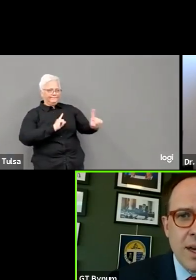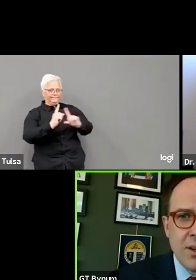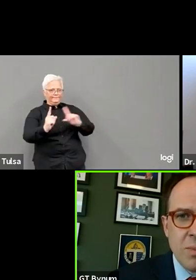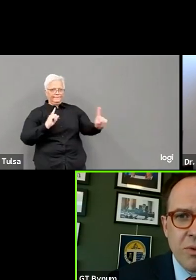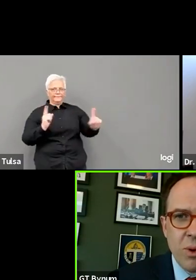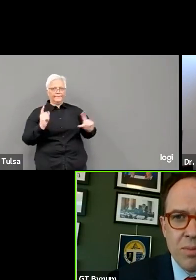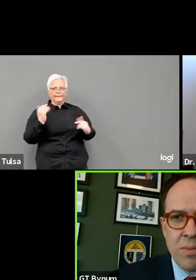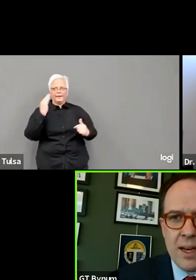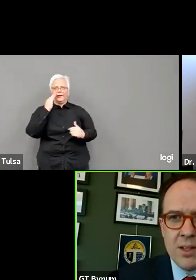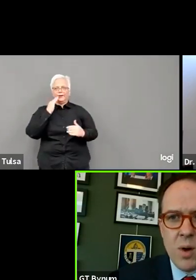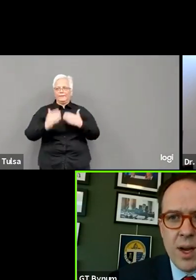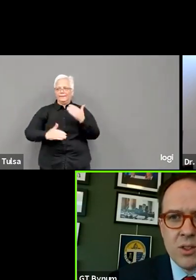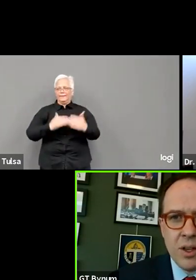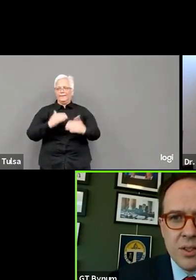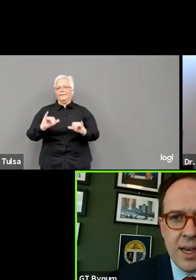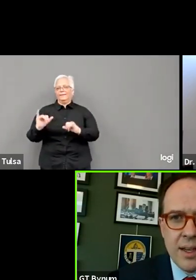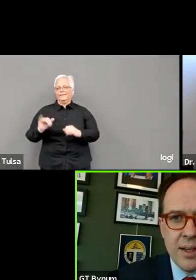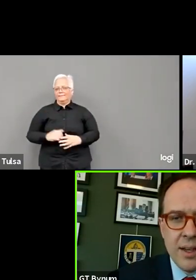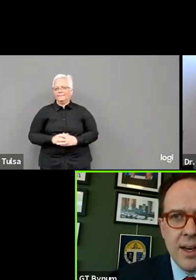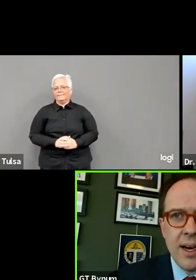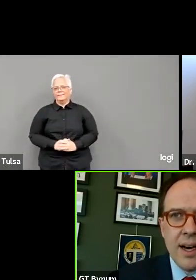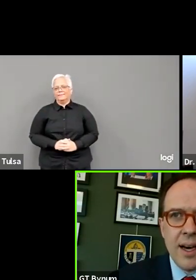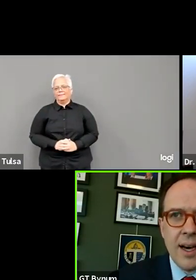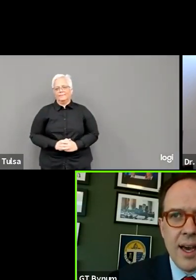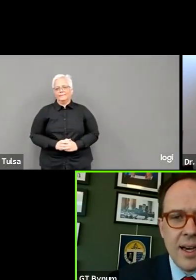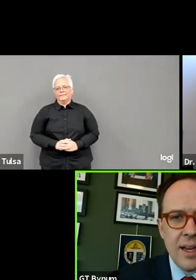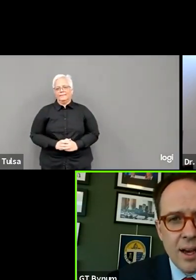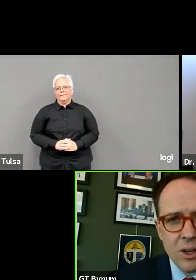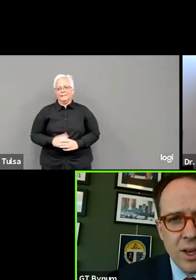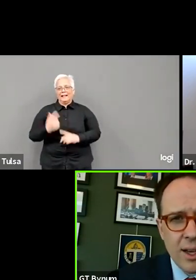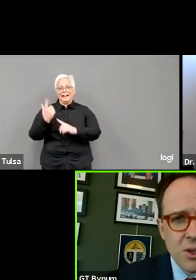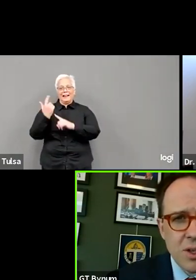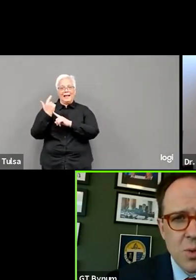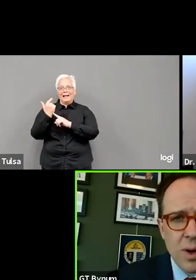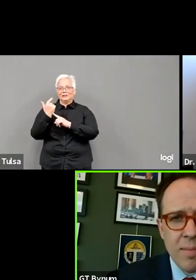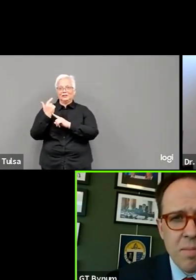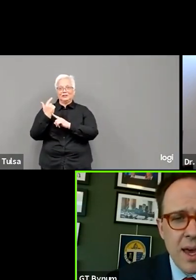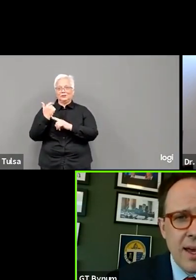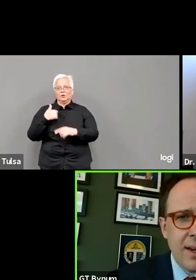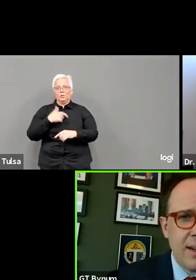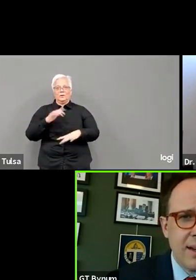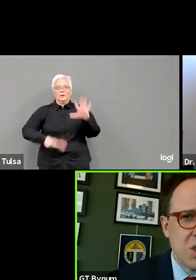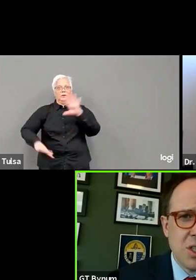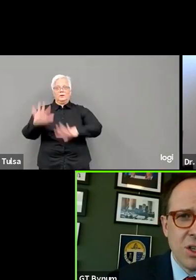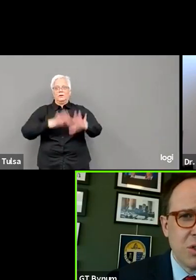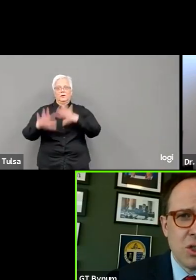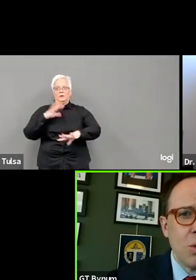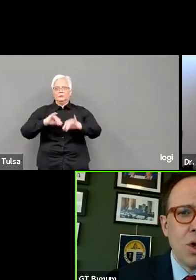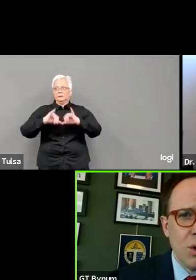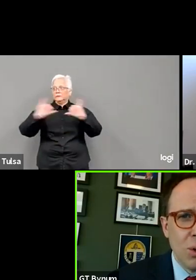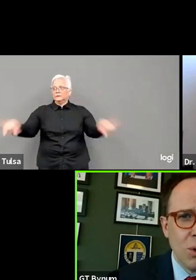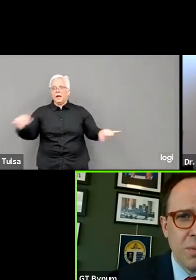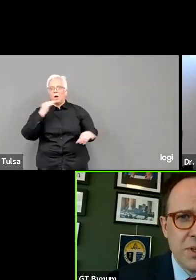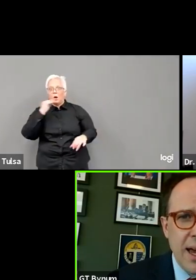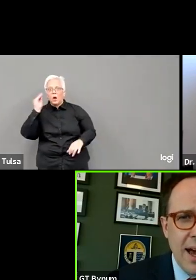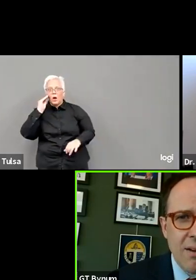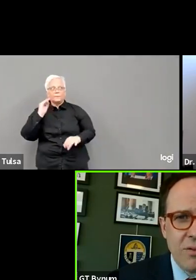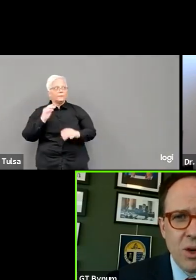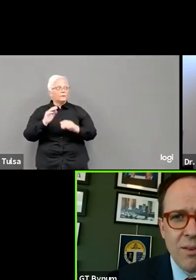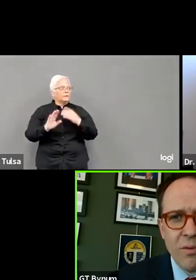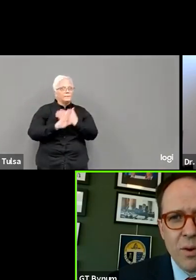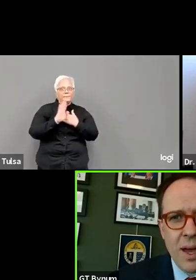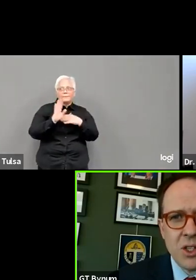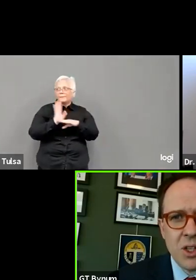a couple of weeks before it made its way to Tulsa and in other countries where it had been, it was still too new to